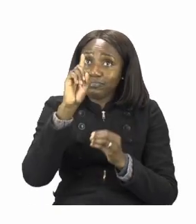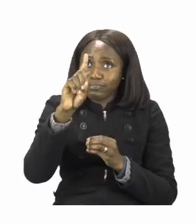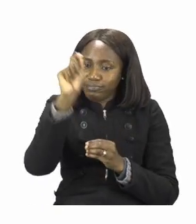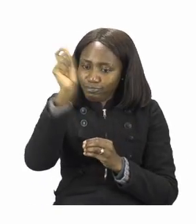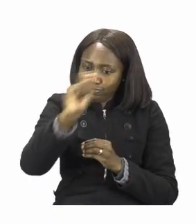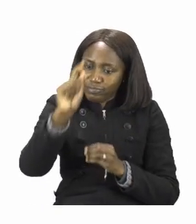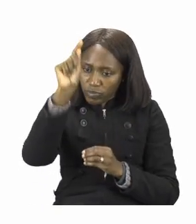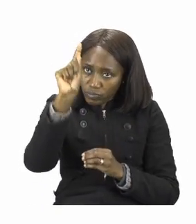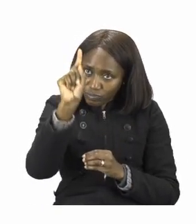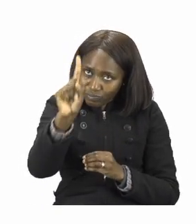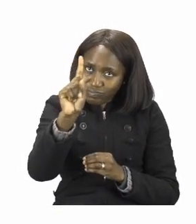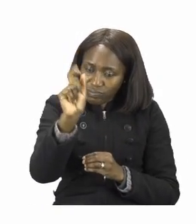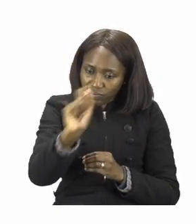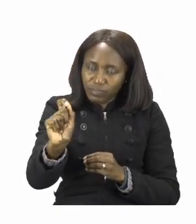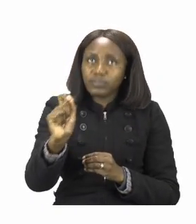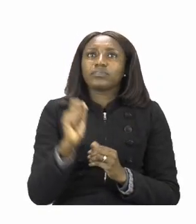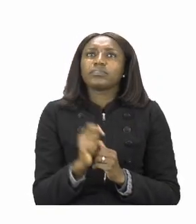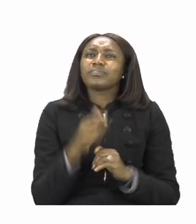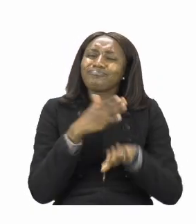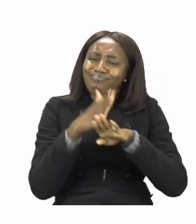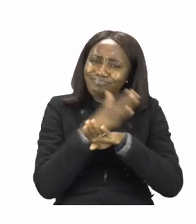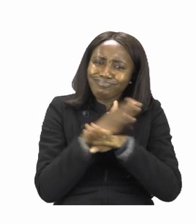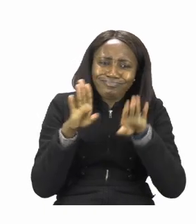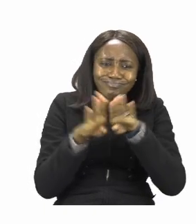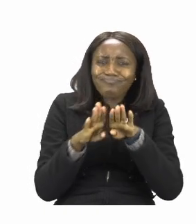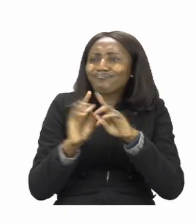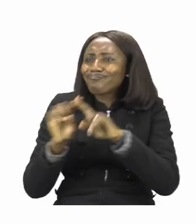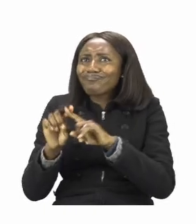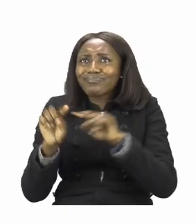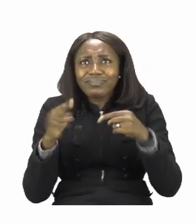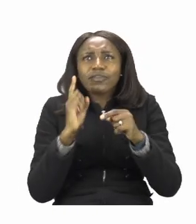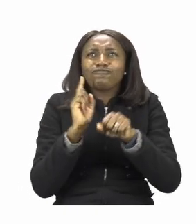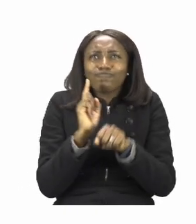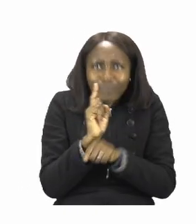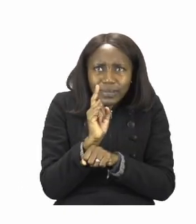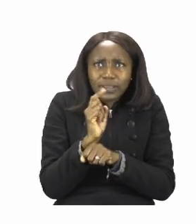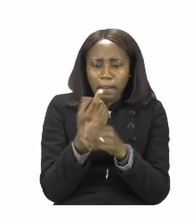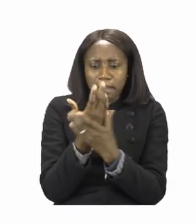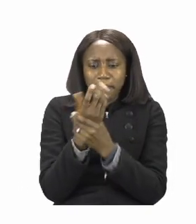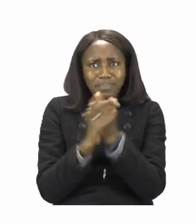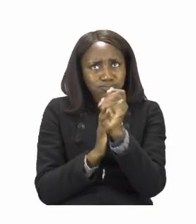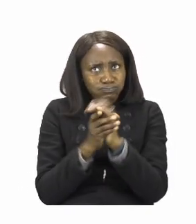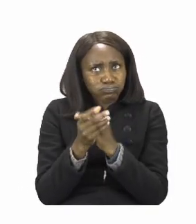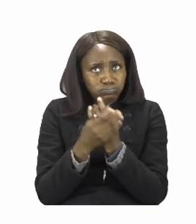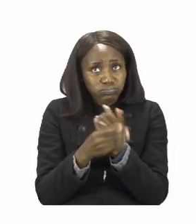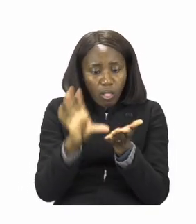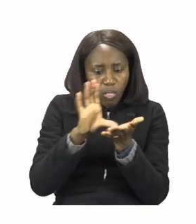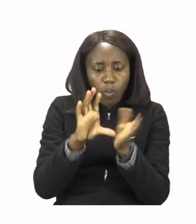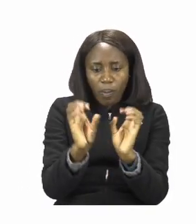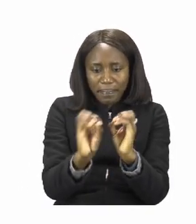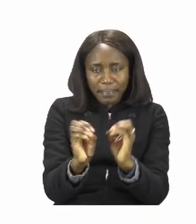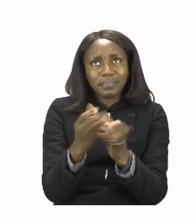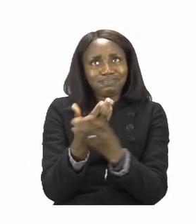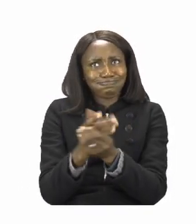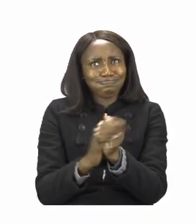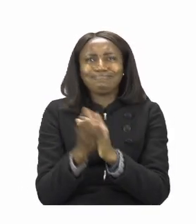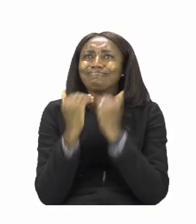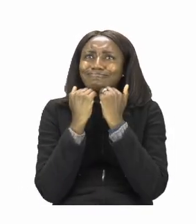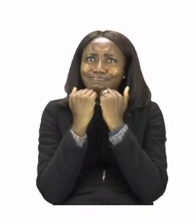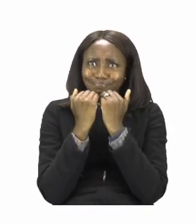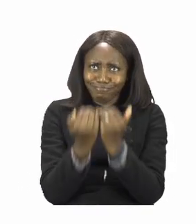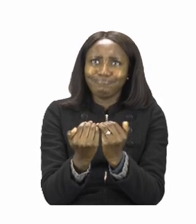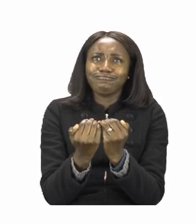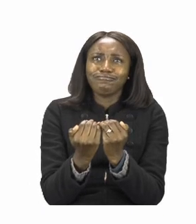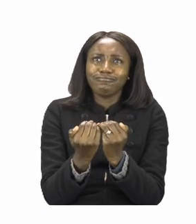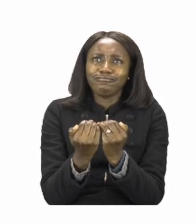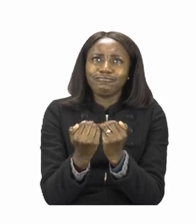Remember boys and girls, before we do anything, we must always make sure that our hands are germ-free. So it's important to wash